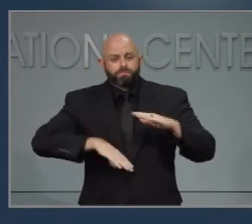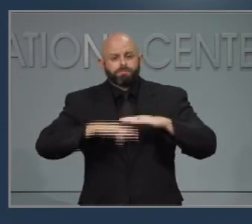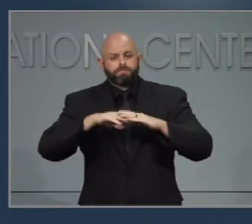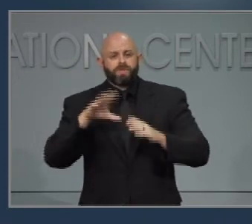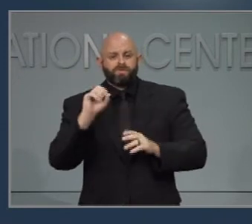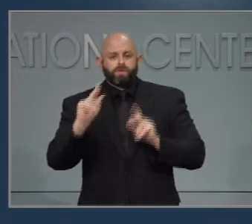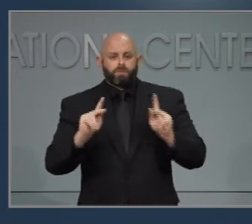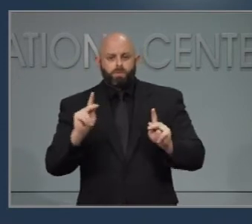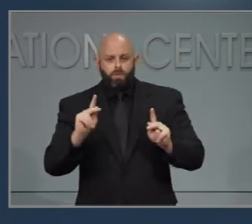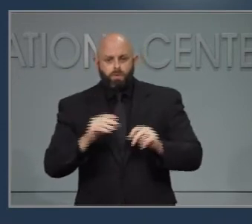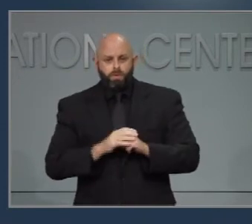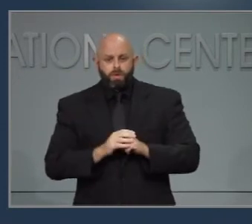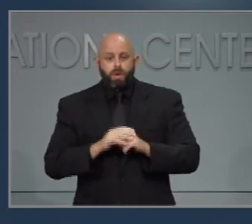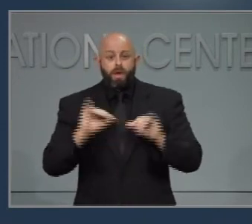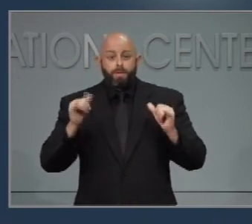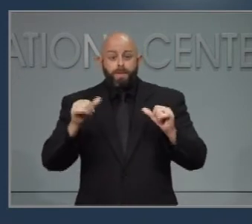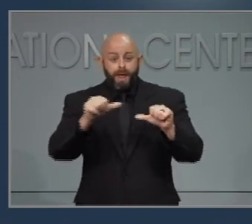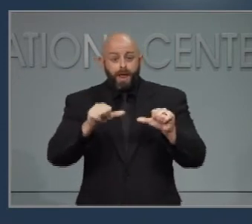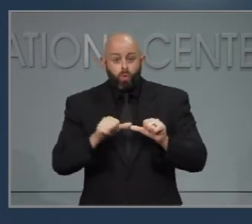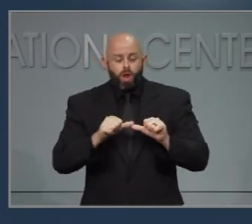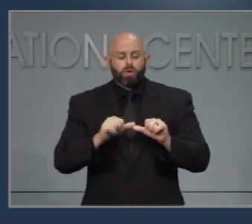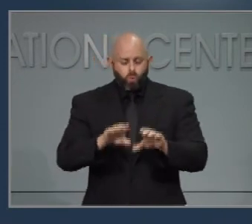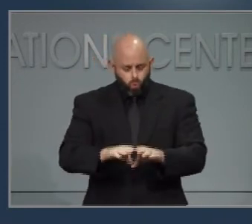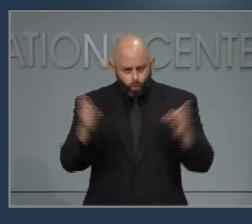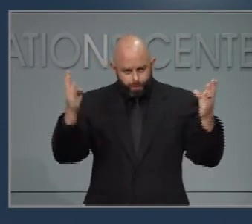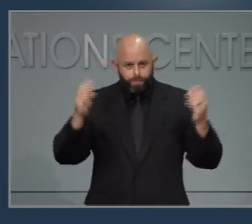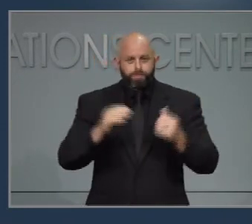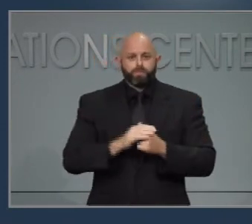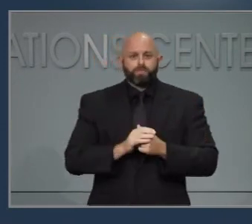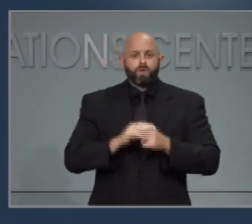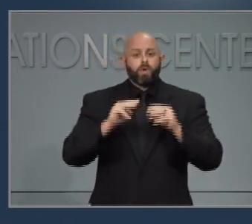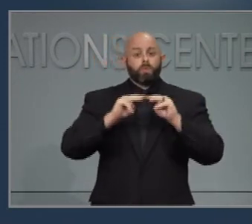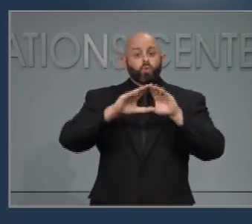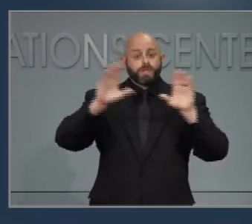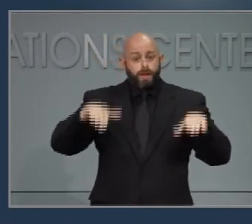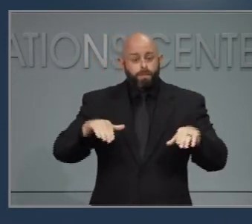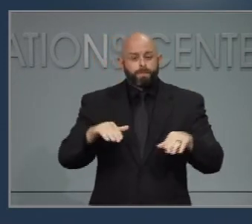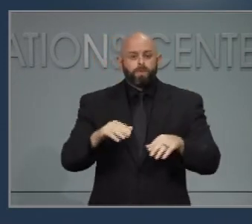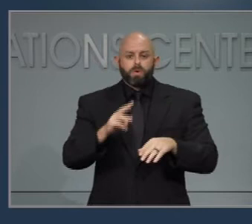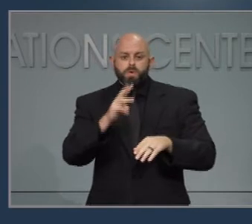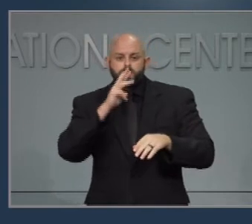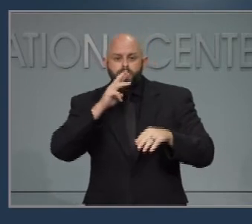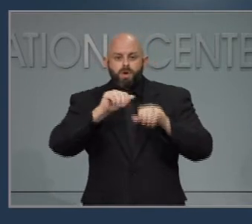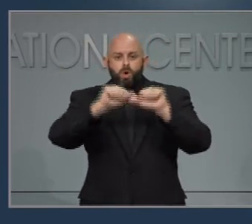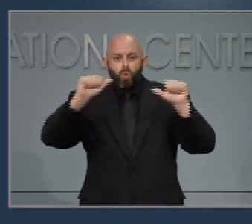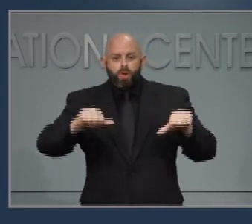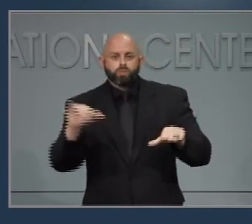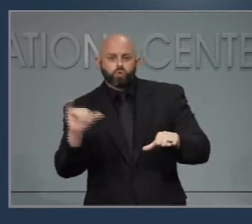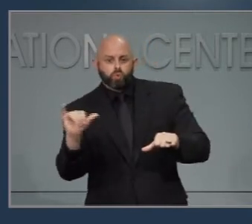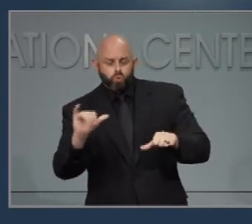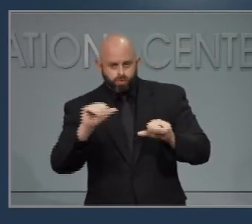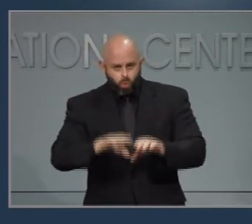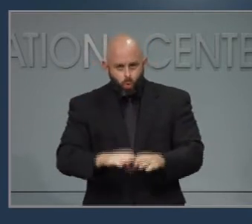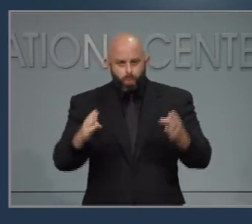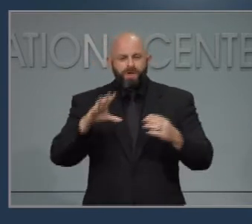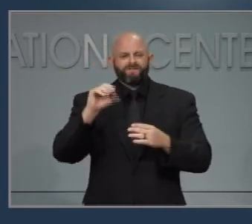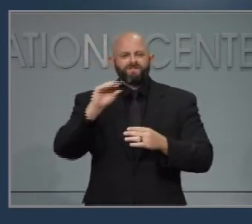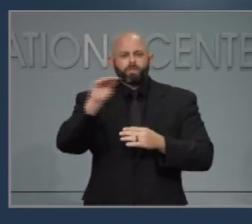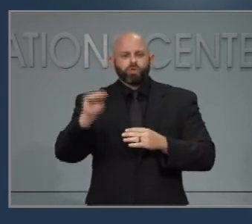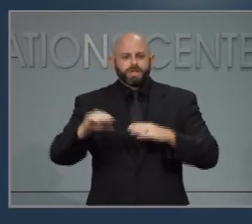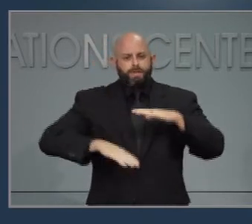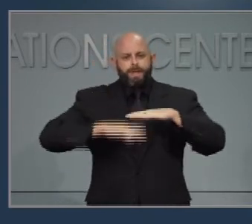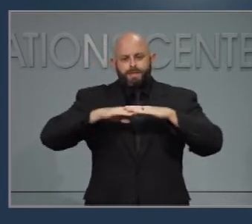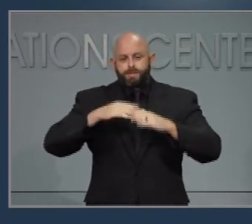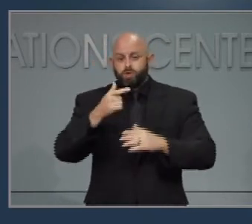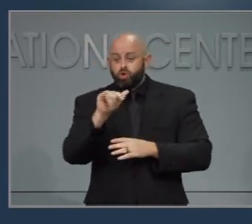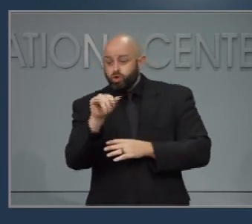open. Museums and aquariums can open at 50 percent capacity. Gems and other